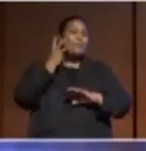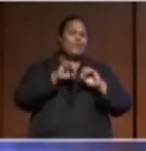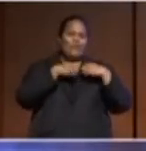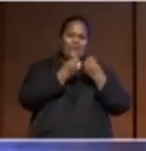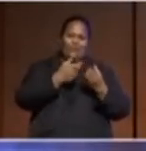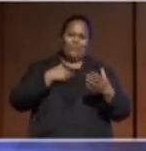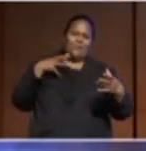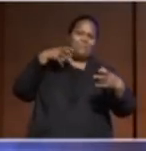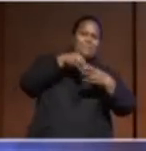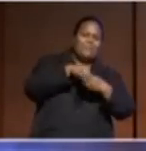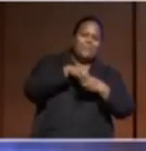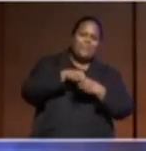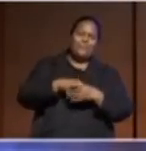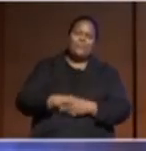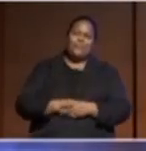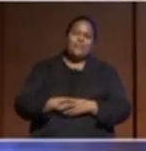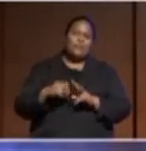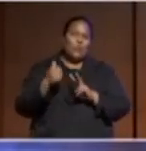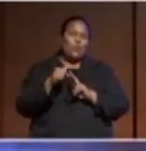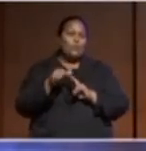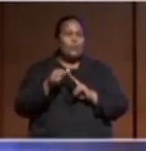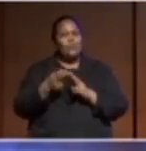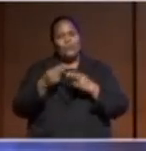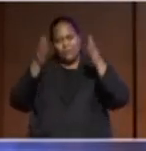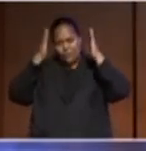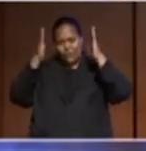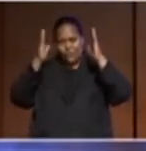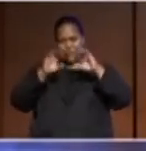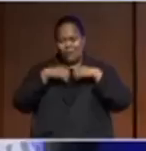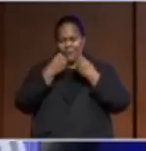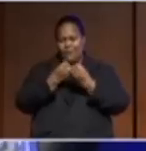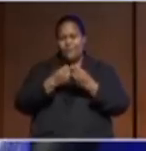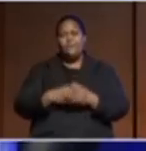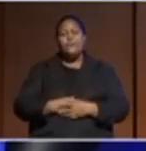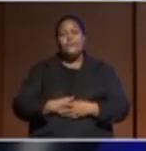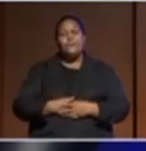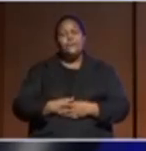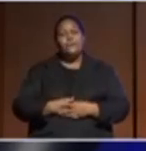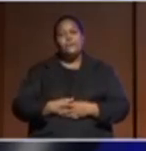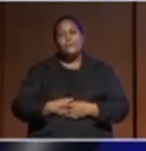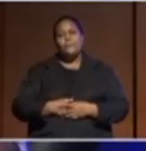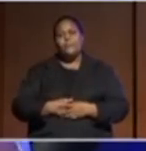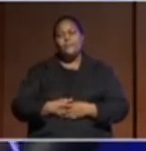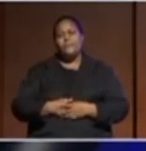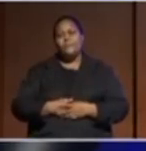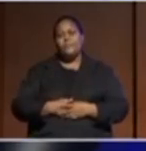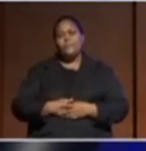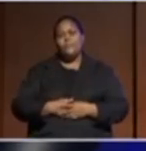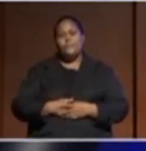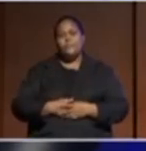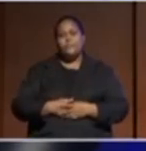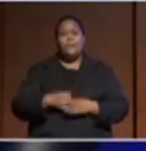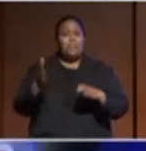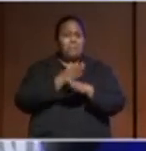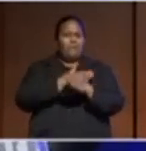and also with the churches. So, even before, you know, I got my title